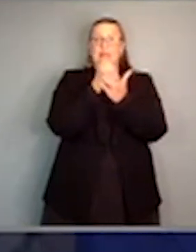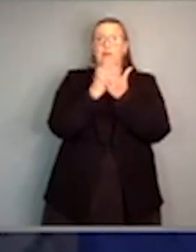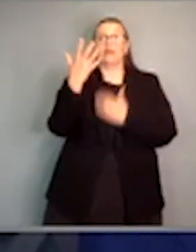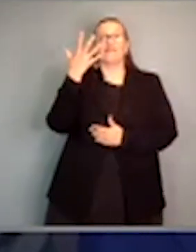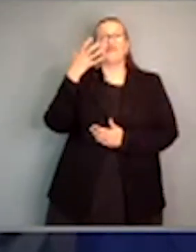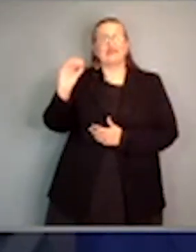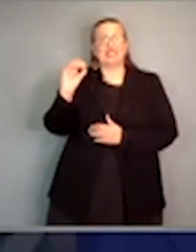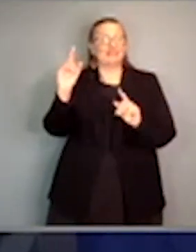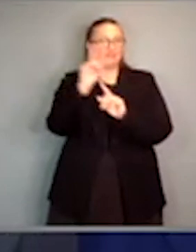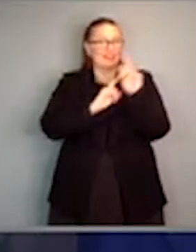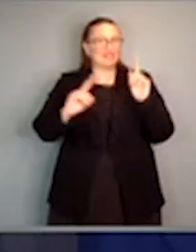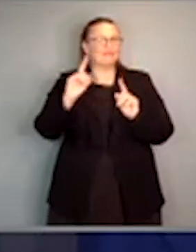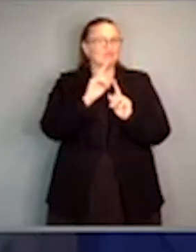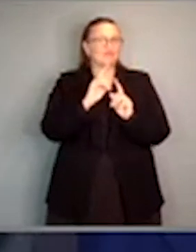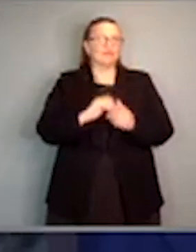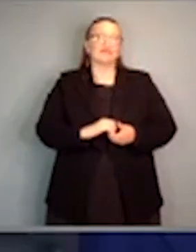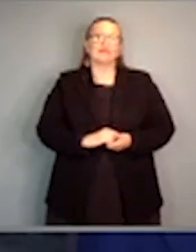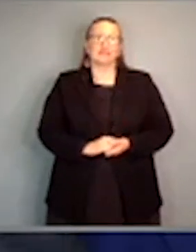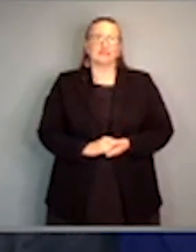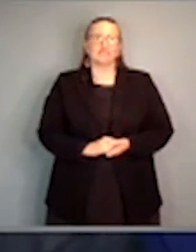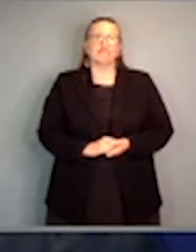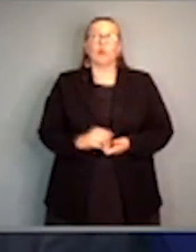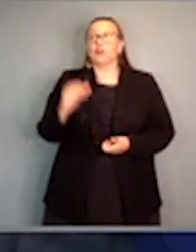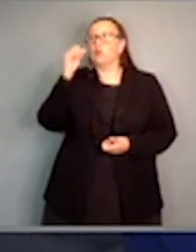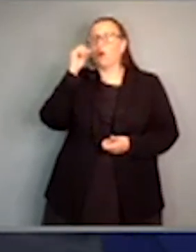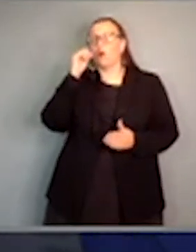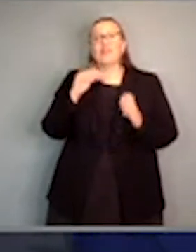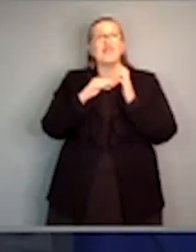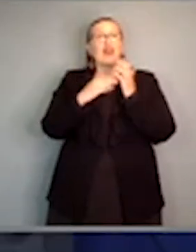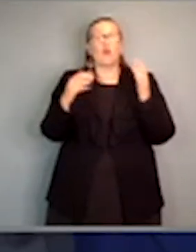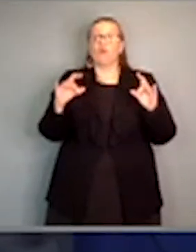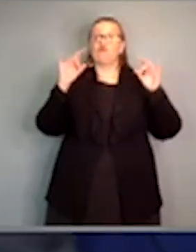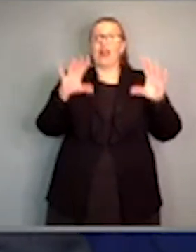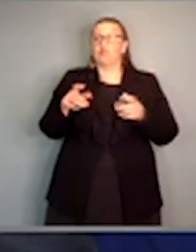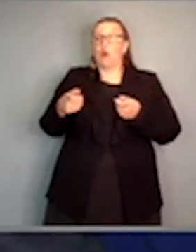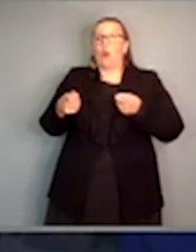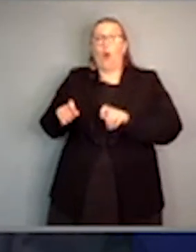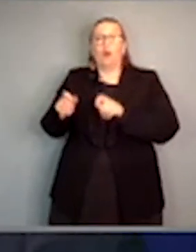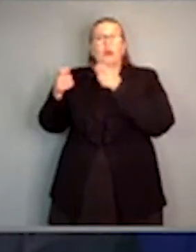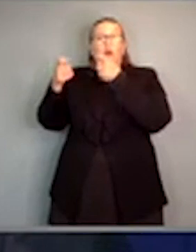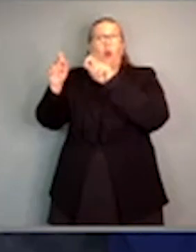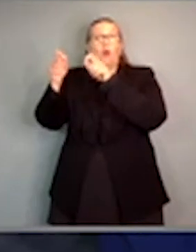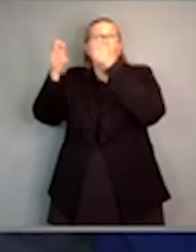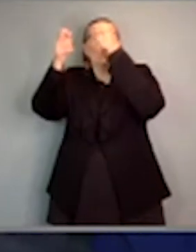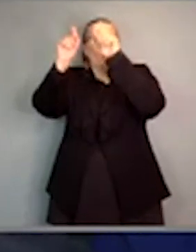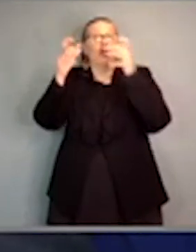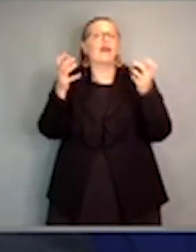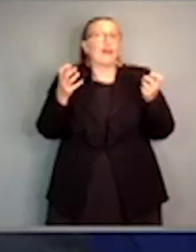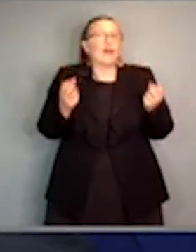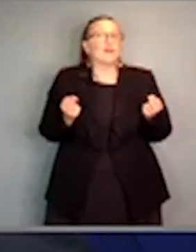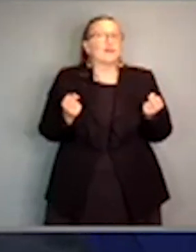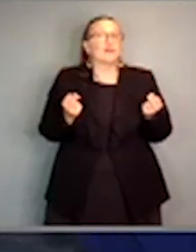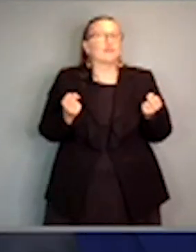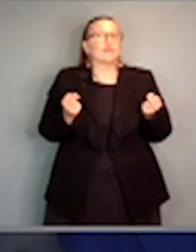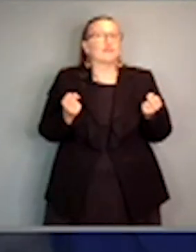Australians are now subject to lockdowns because of the Delta variant of this strain, which is causing a third wave all around the